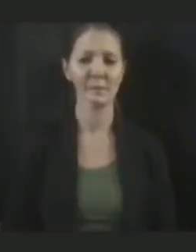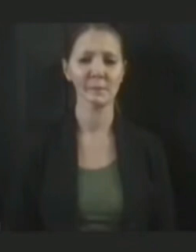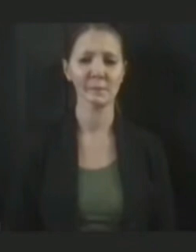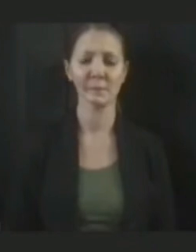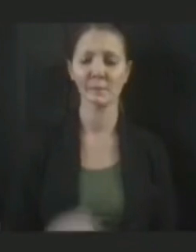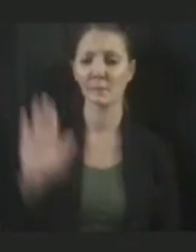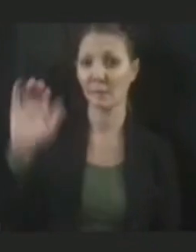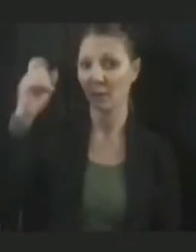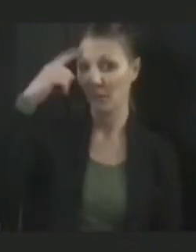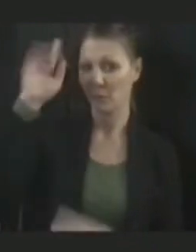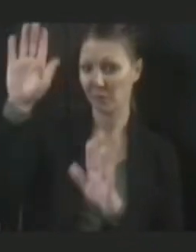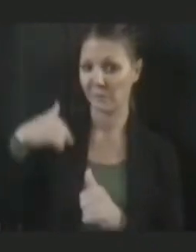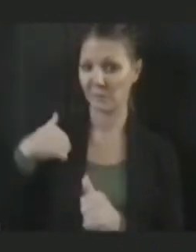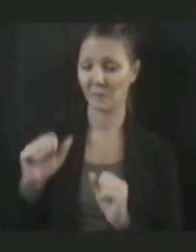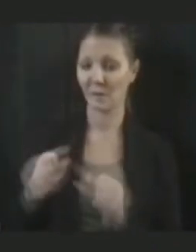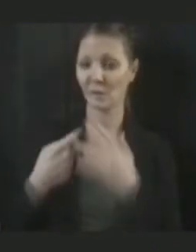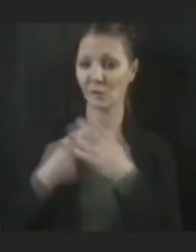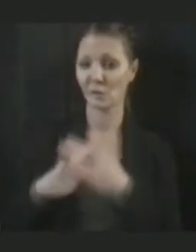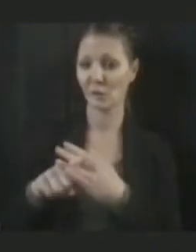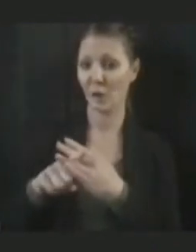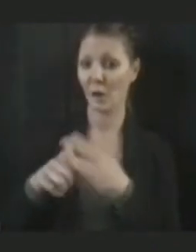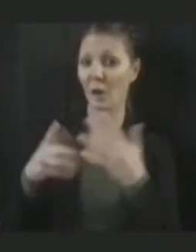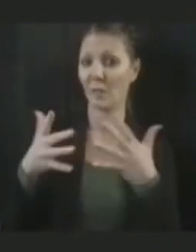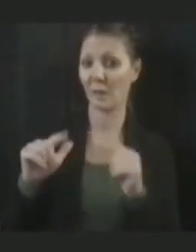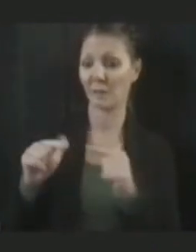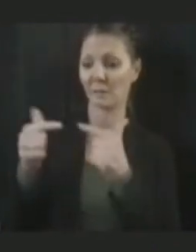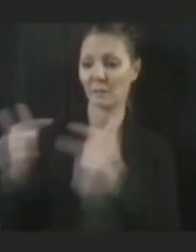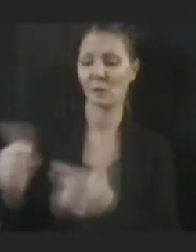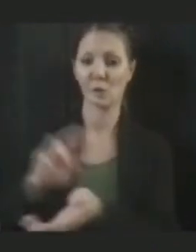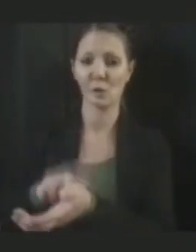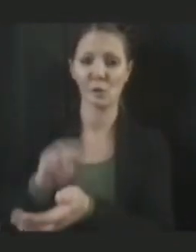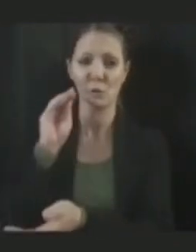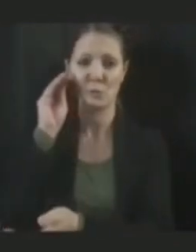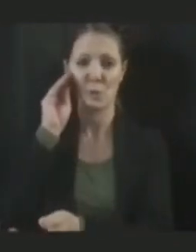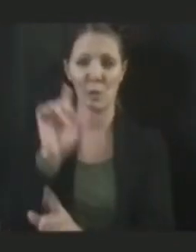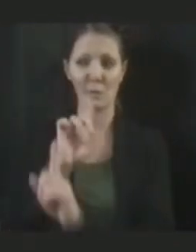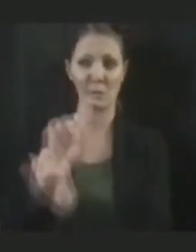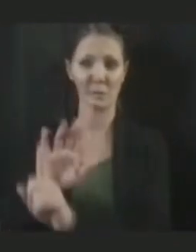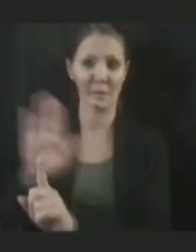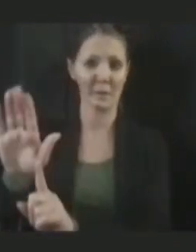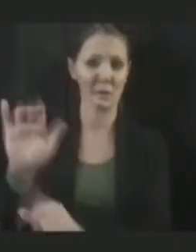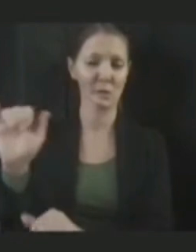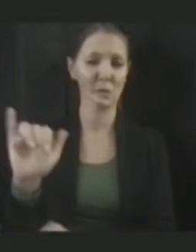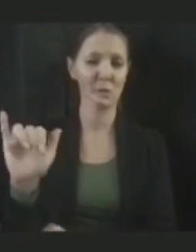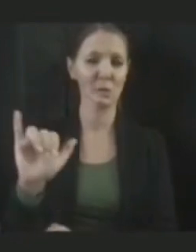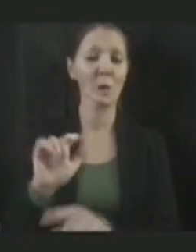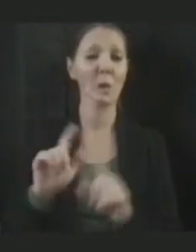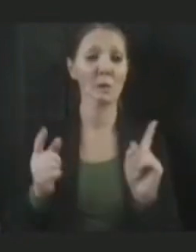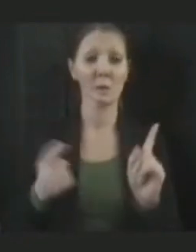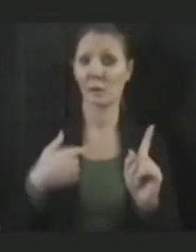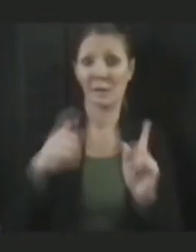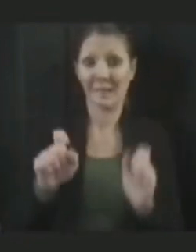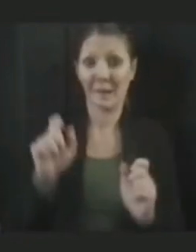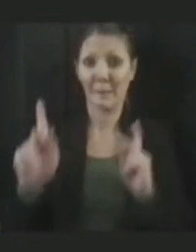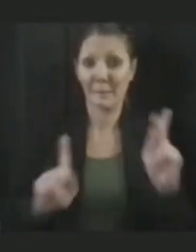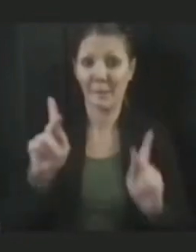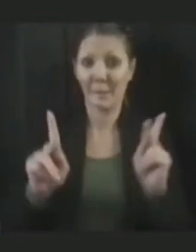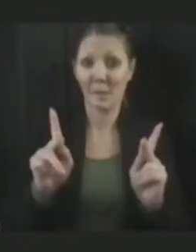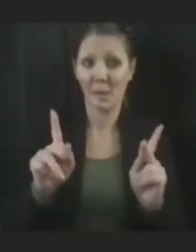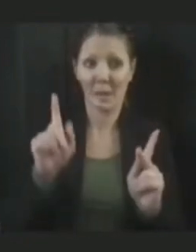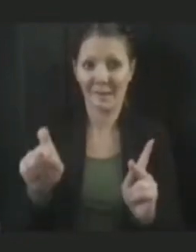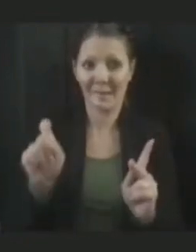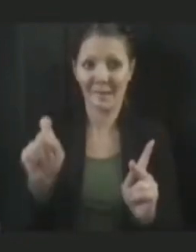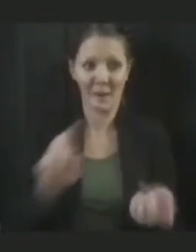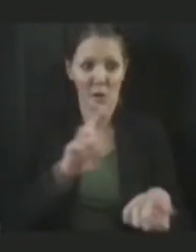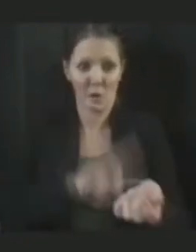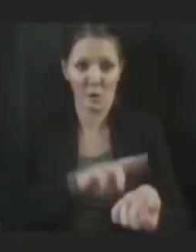Well, I can start with that, then hand it to somebody in the nursing home ministry. But one of the things we need are people. We need nurses able to